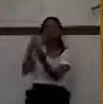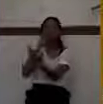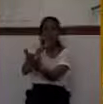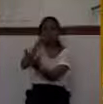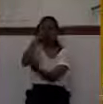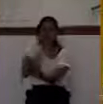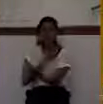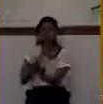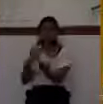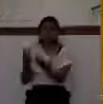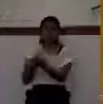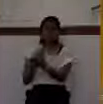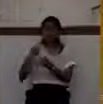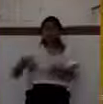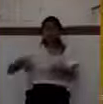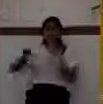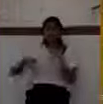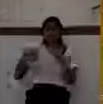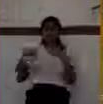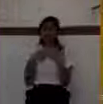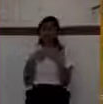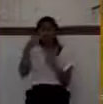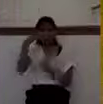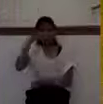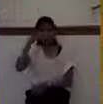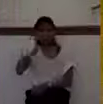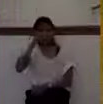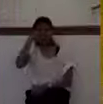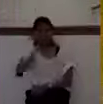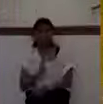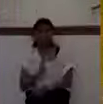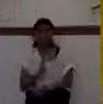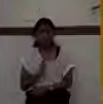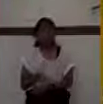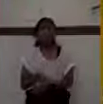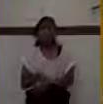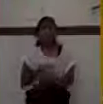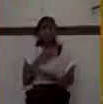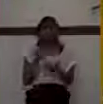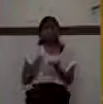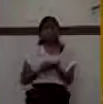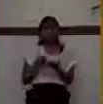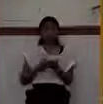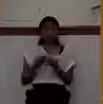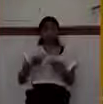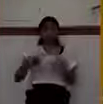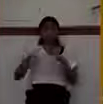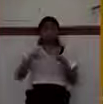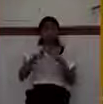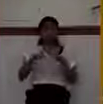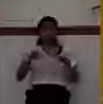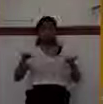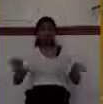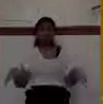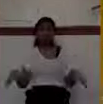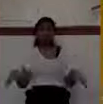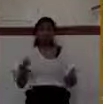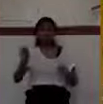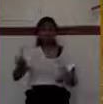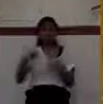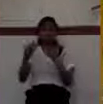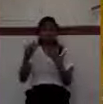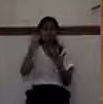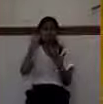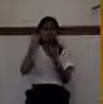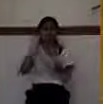Sometimes they would sacrifice an animal to a false god in one of these high places. Sometimes they would even sacrifice a child if you worship the god